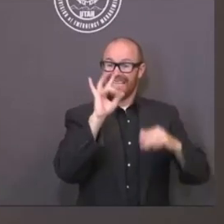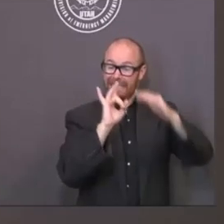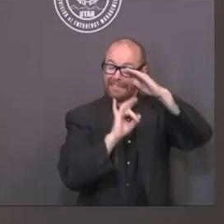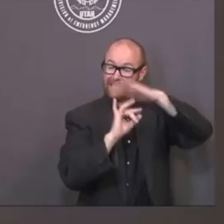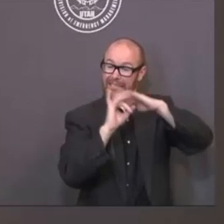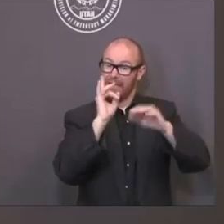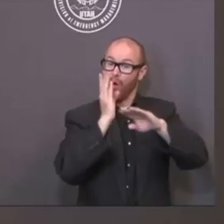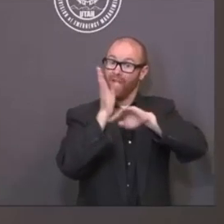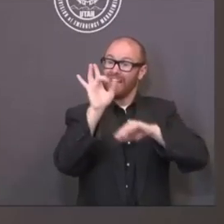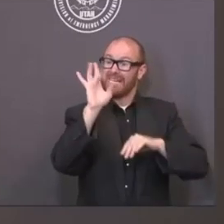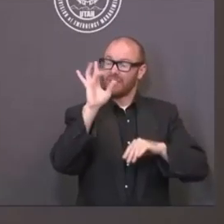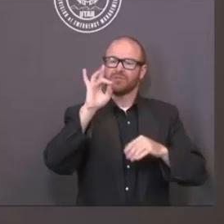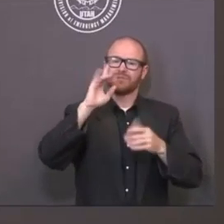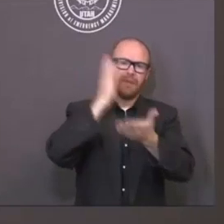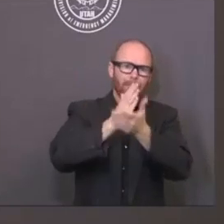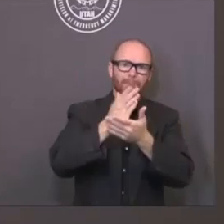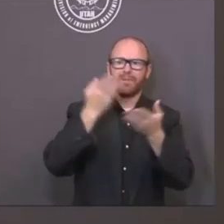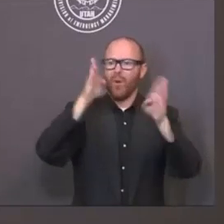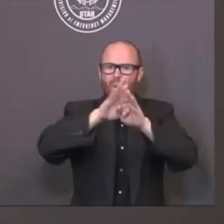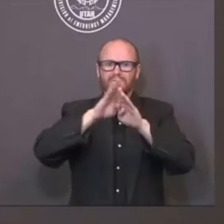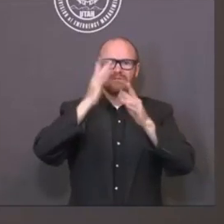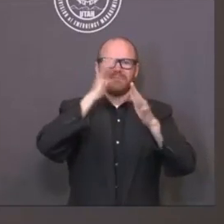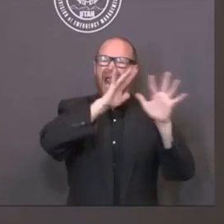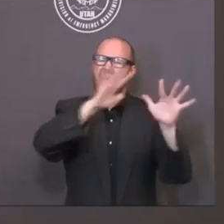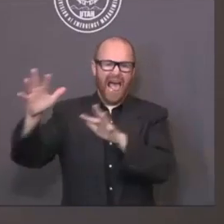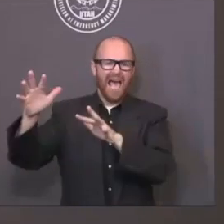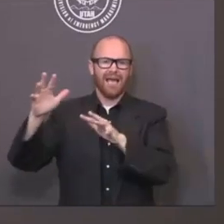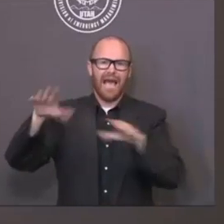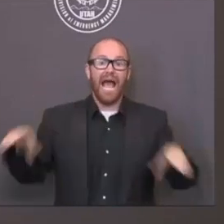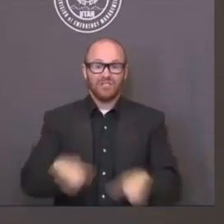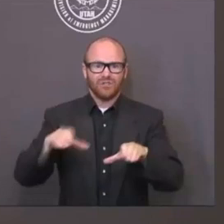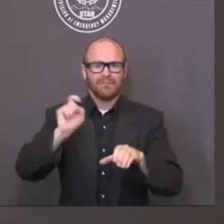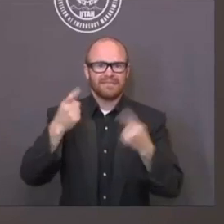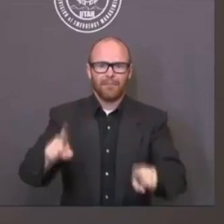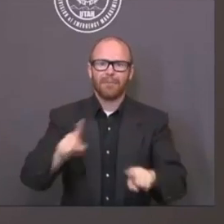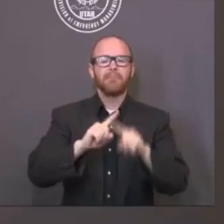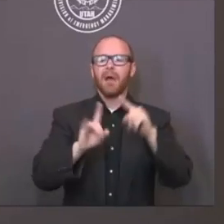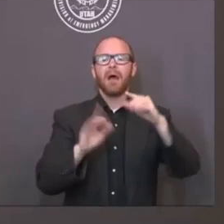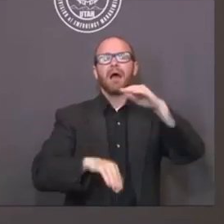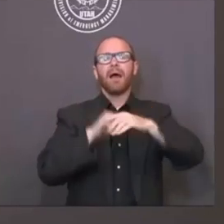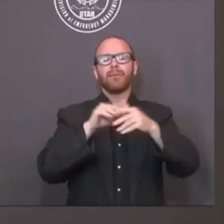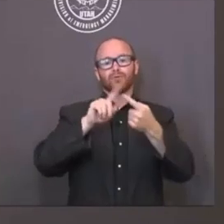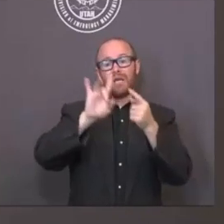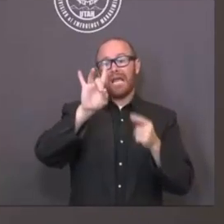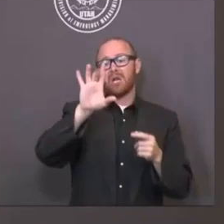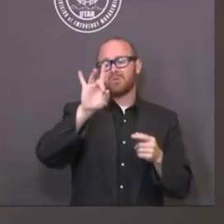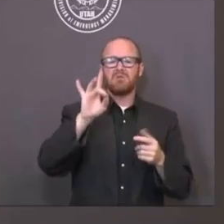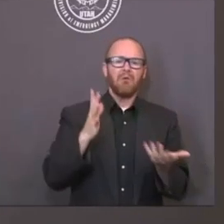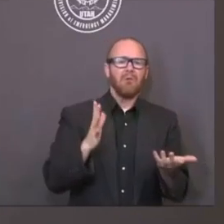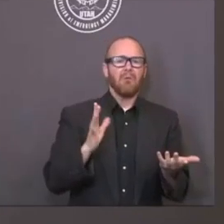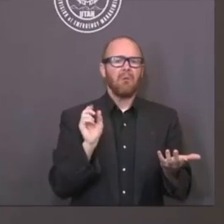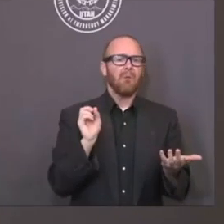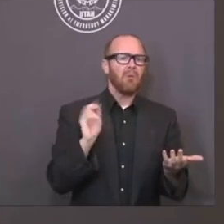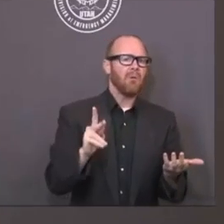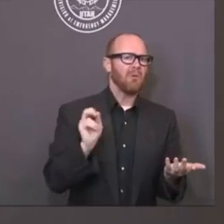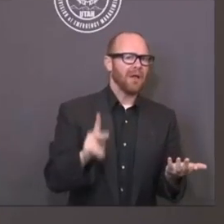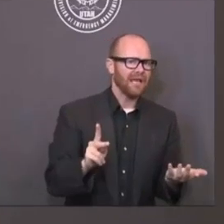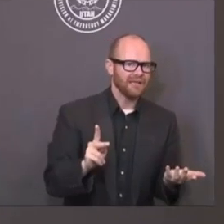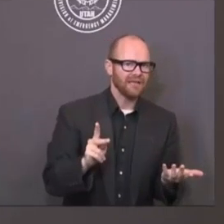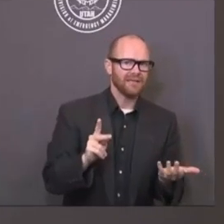-19 when you get it. It appears to be, and we need to check the data on this, there is at least a theory that